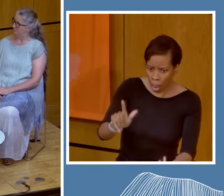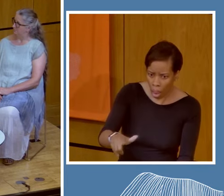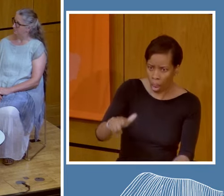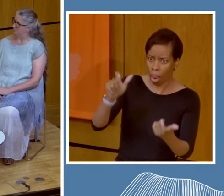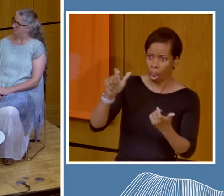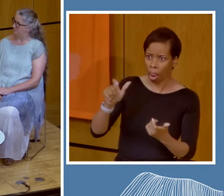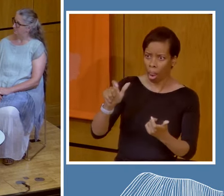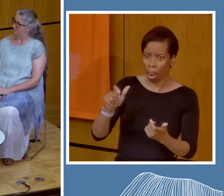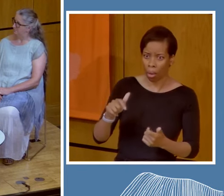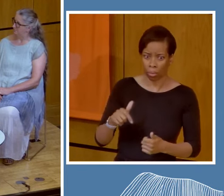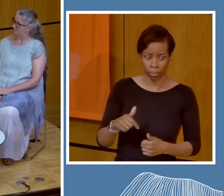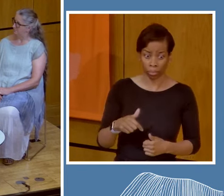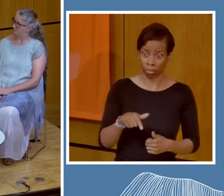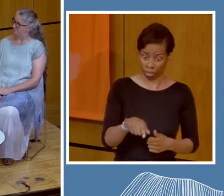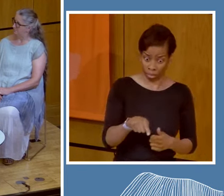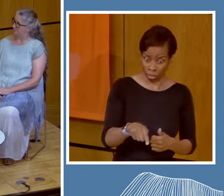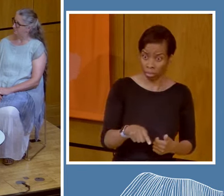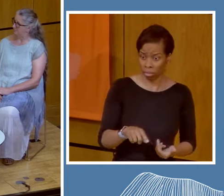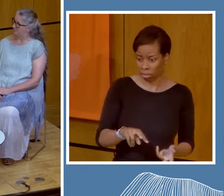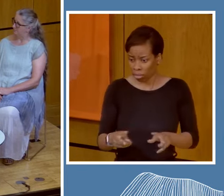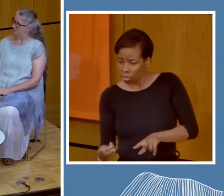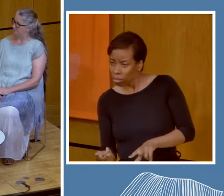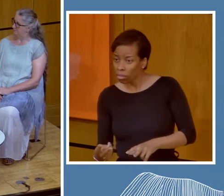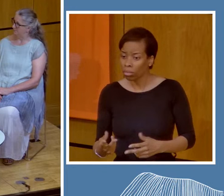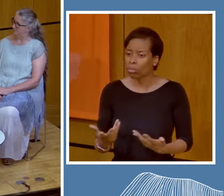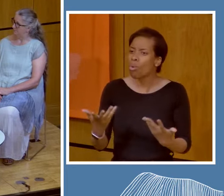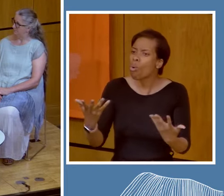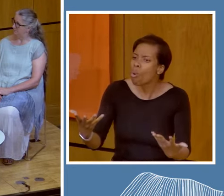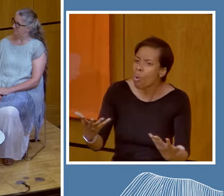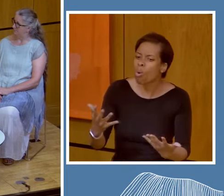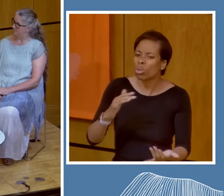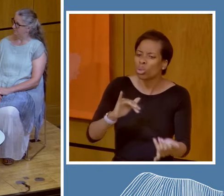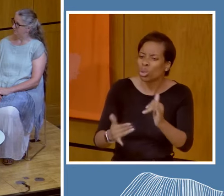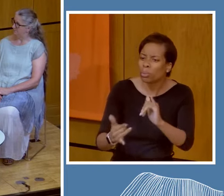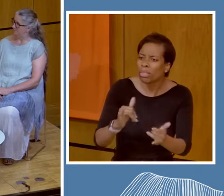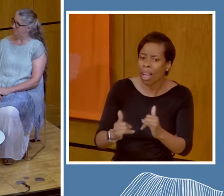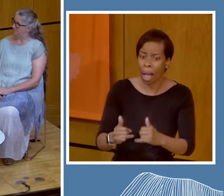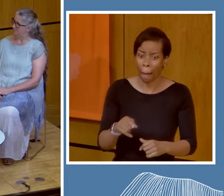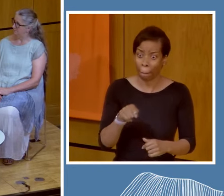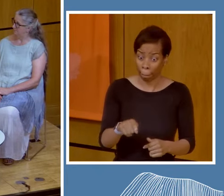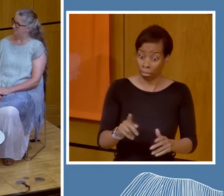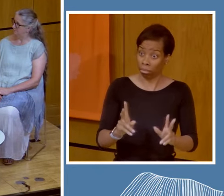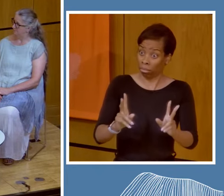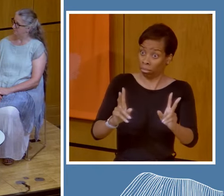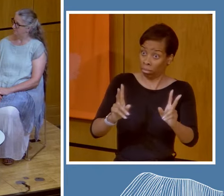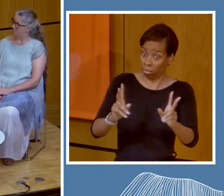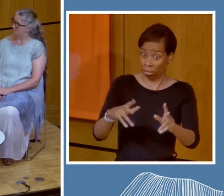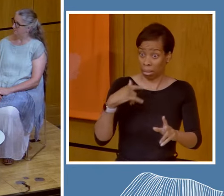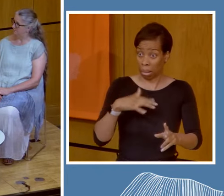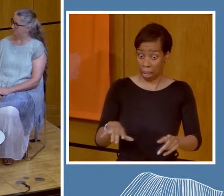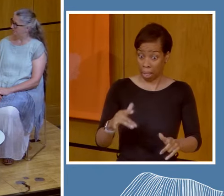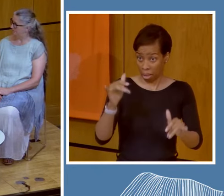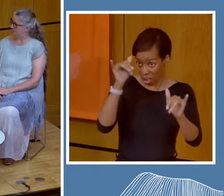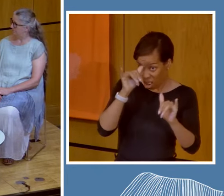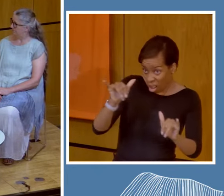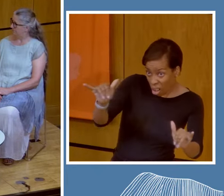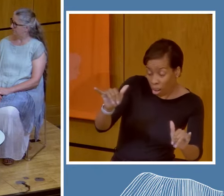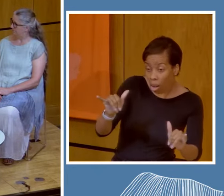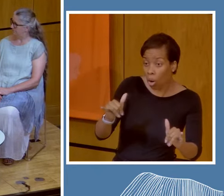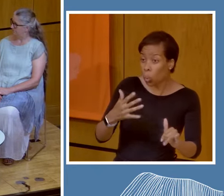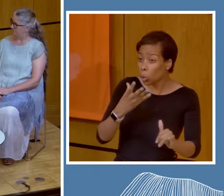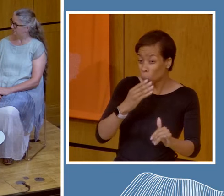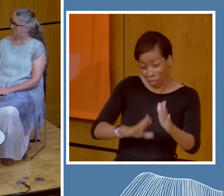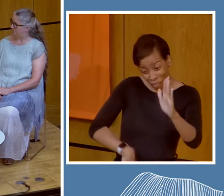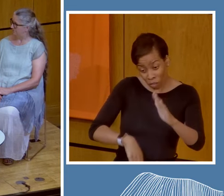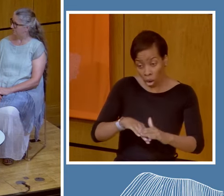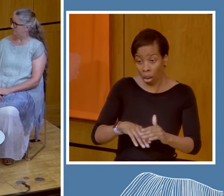scrape the hides, and we use it to make our moccasins, we use it to make our bags, we use it to make our jewelry and our earrings. It in fact, we